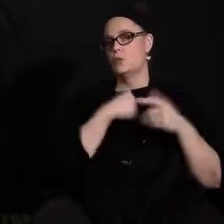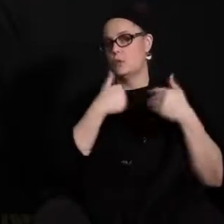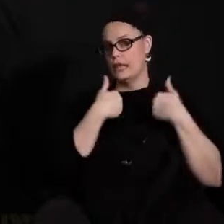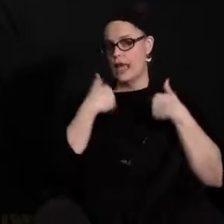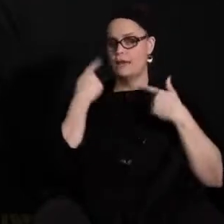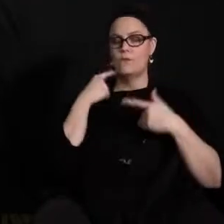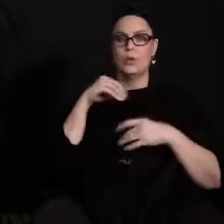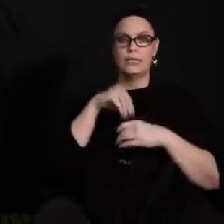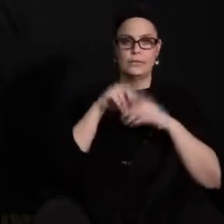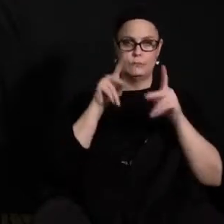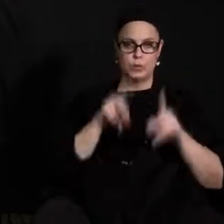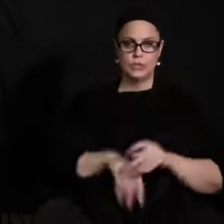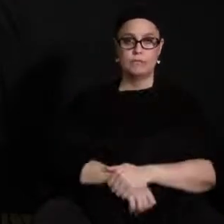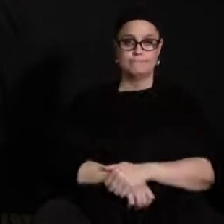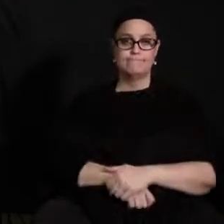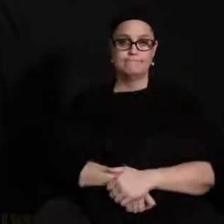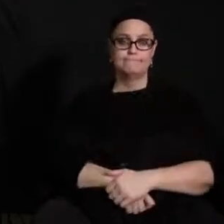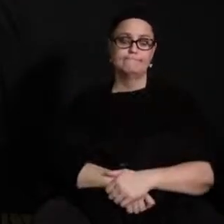-person great question